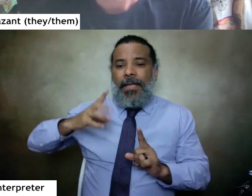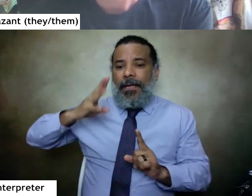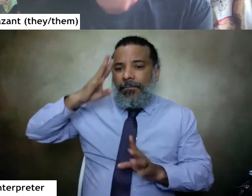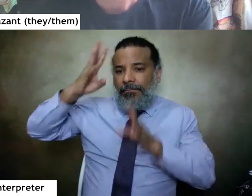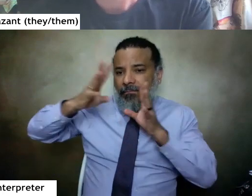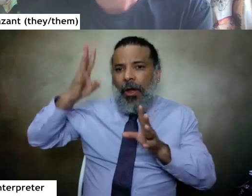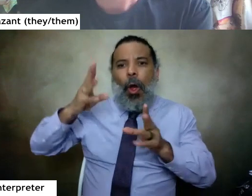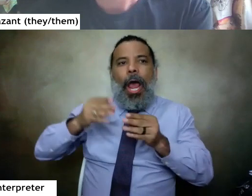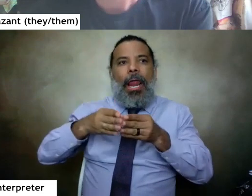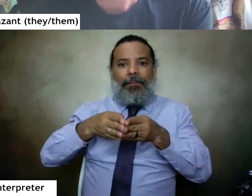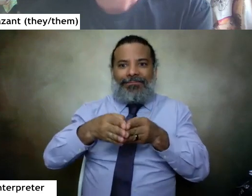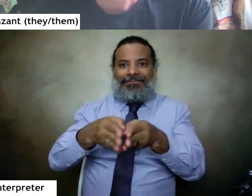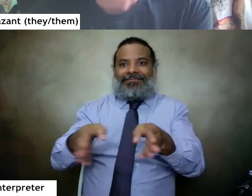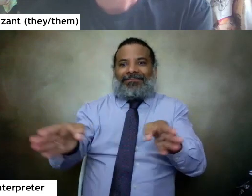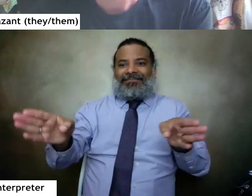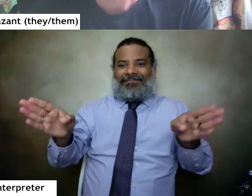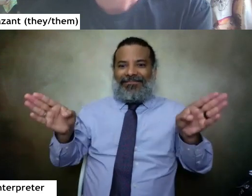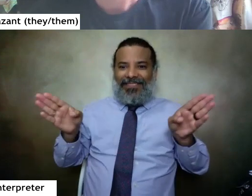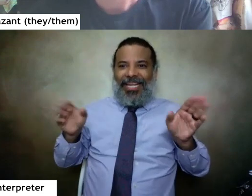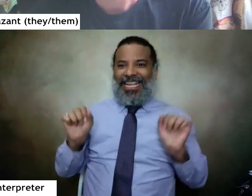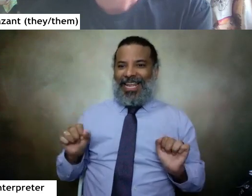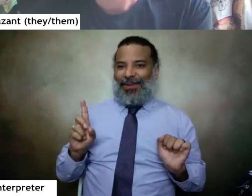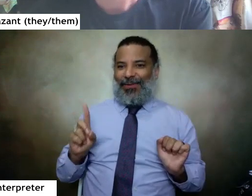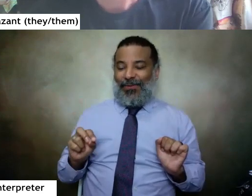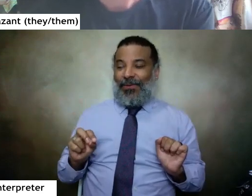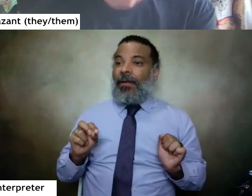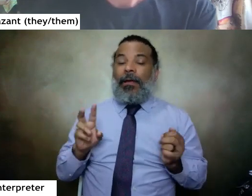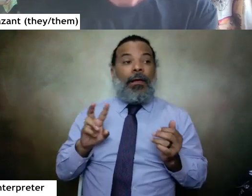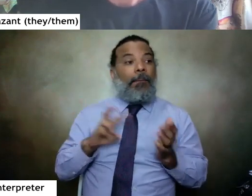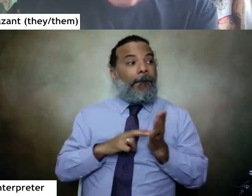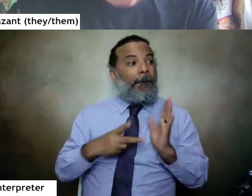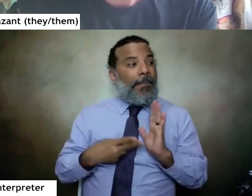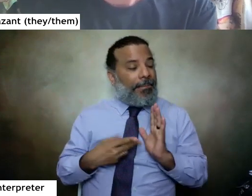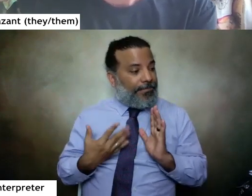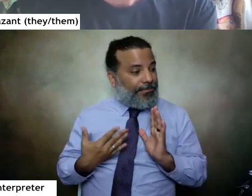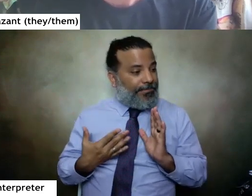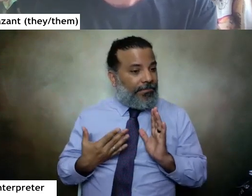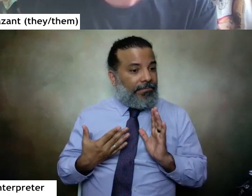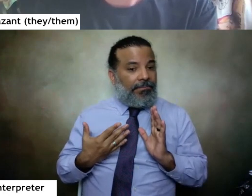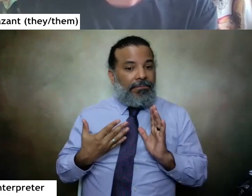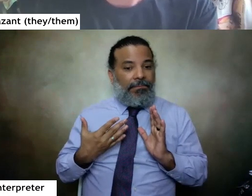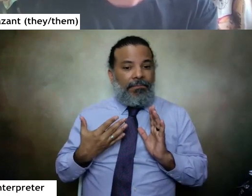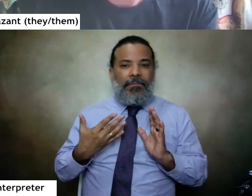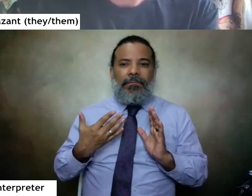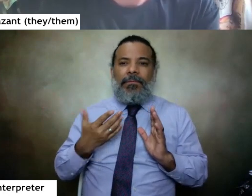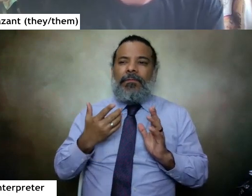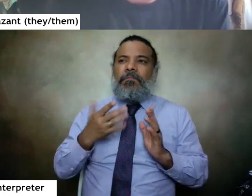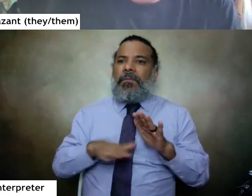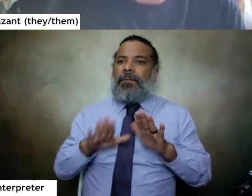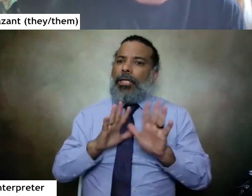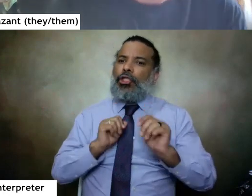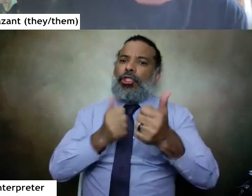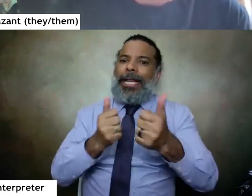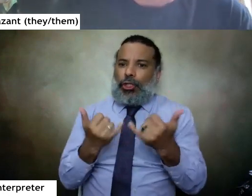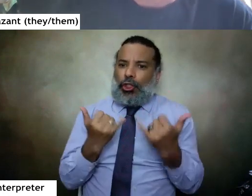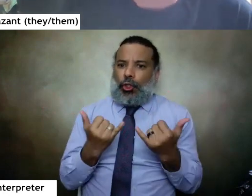avenues towards um at the very least questioning the current systems